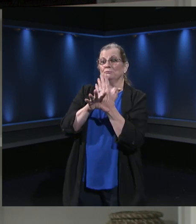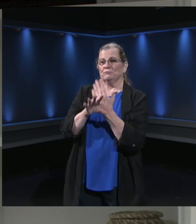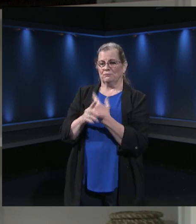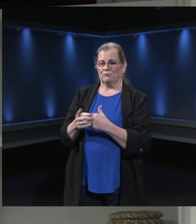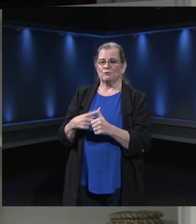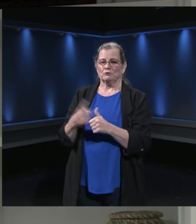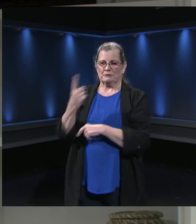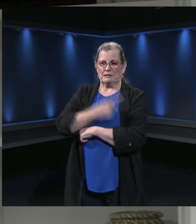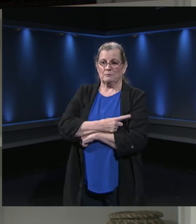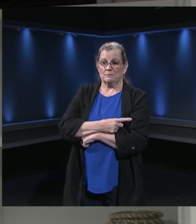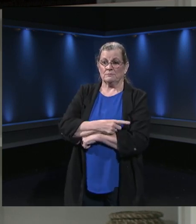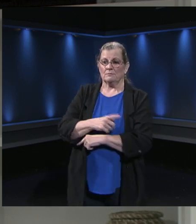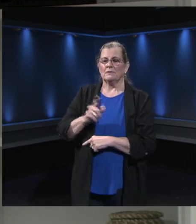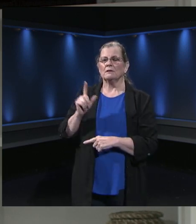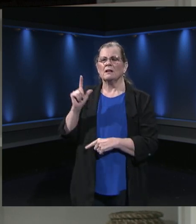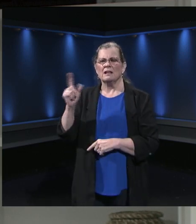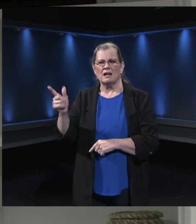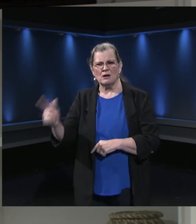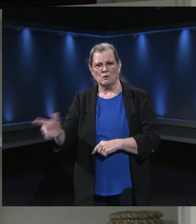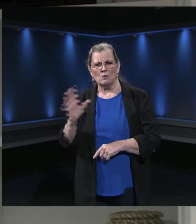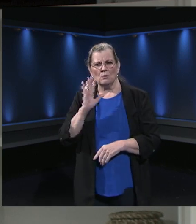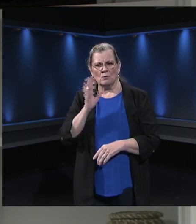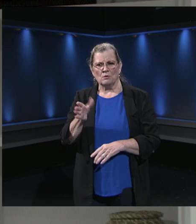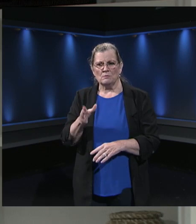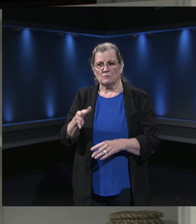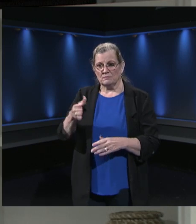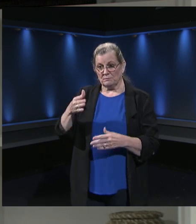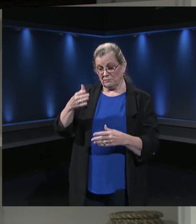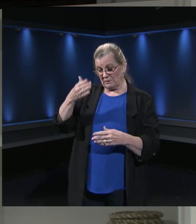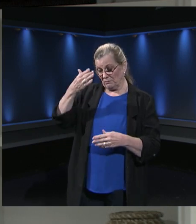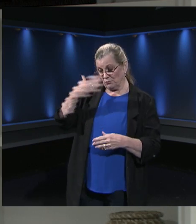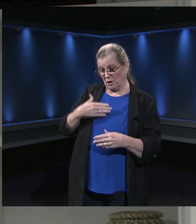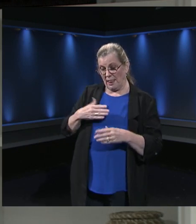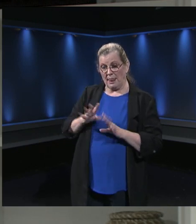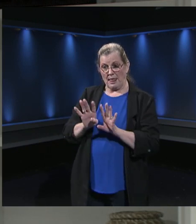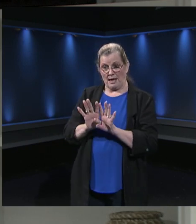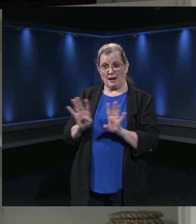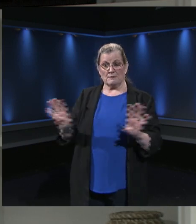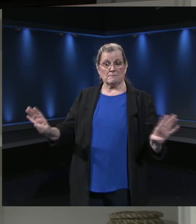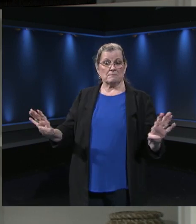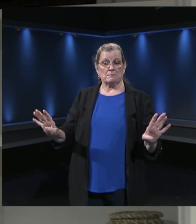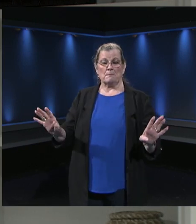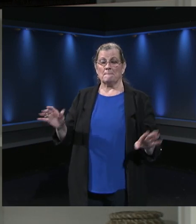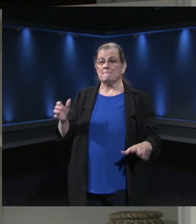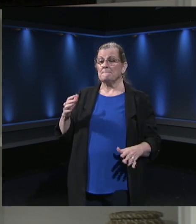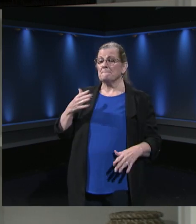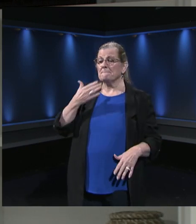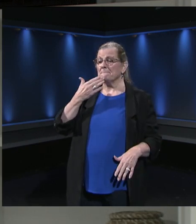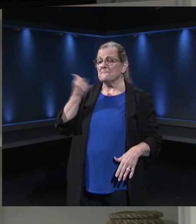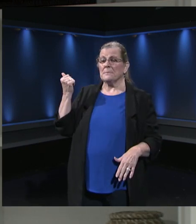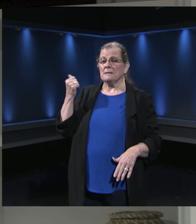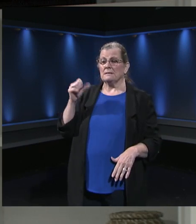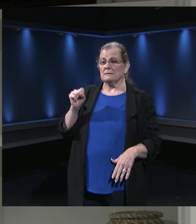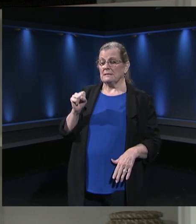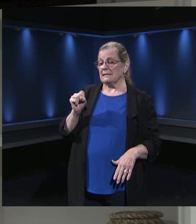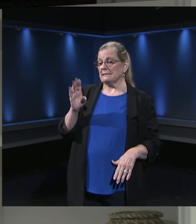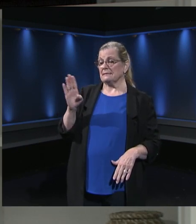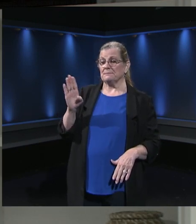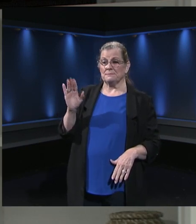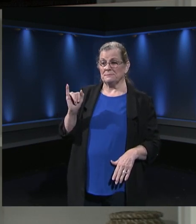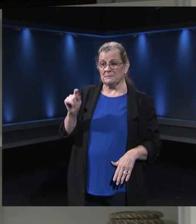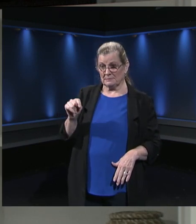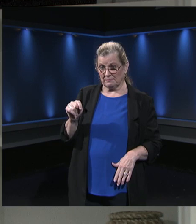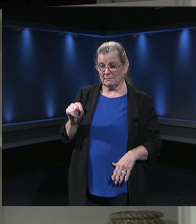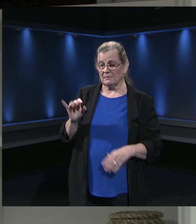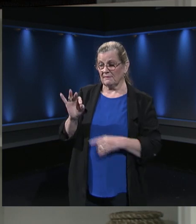from the front lines, one of the best experts in Fairfax County Public Schools. I know this because over 10 years ago, she was an experts